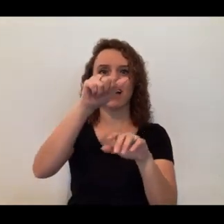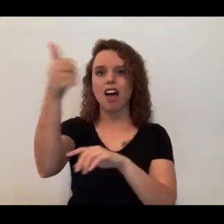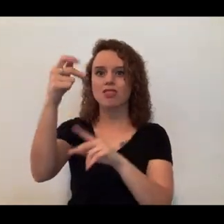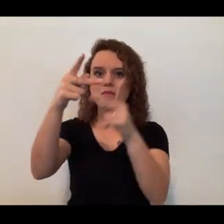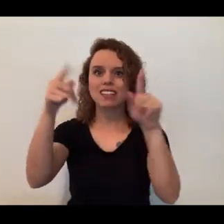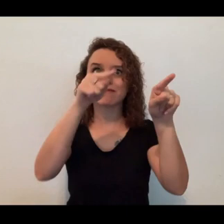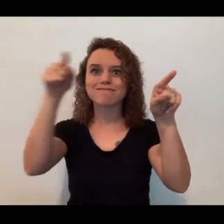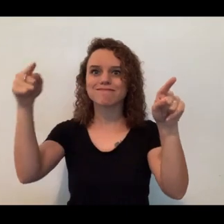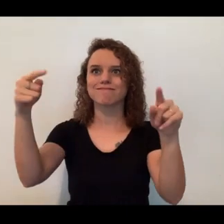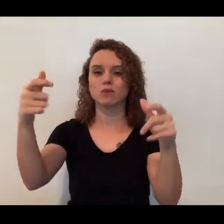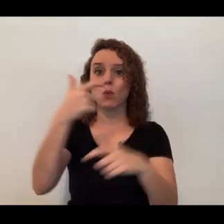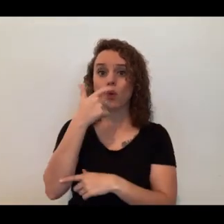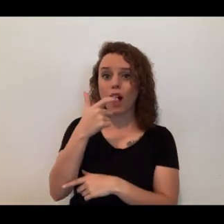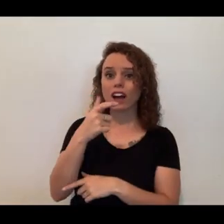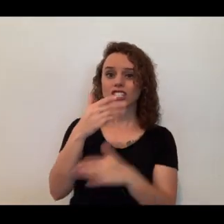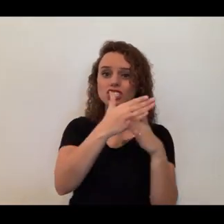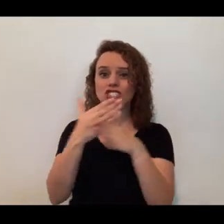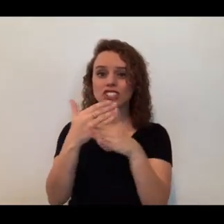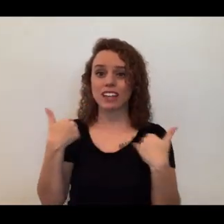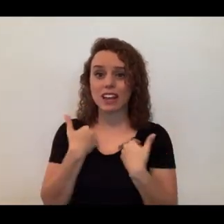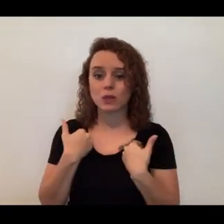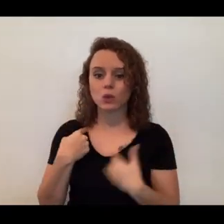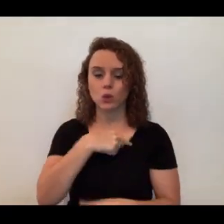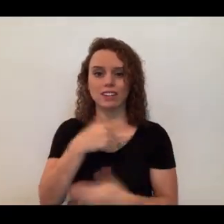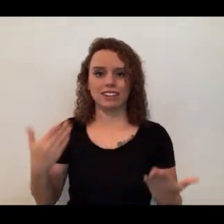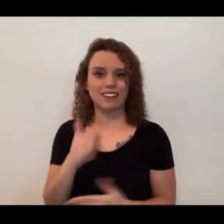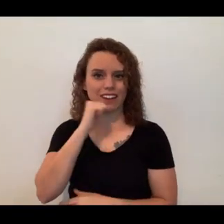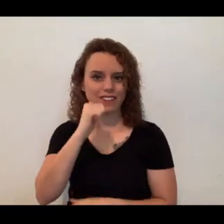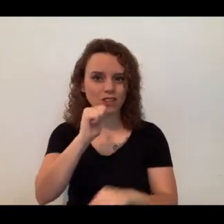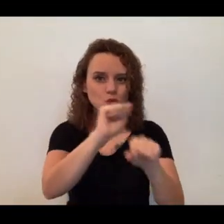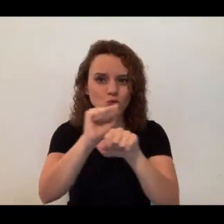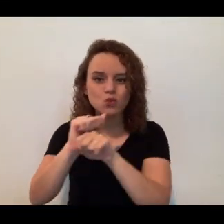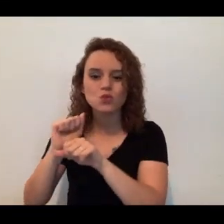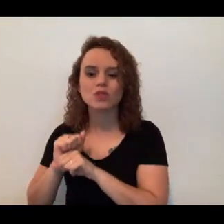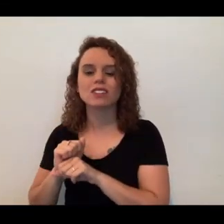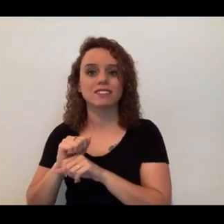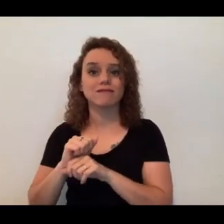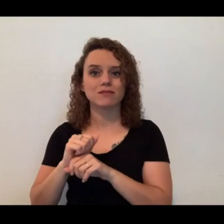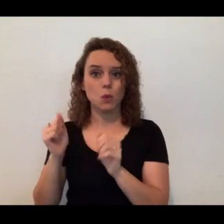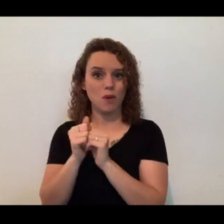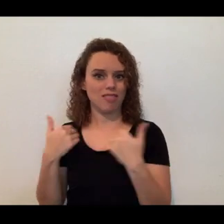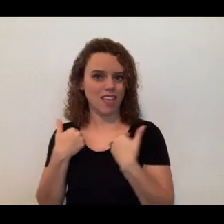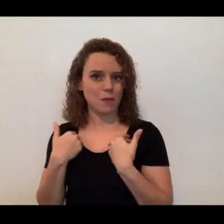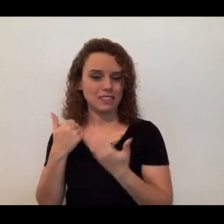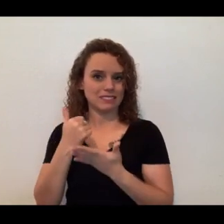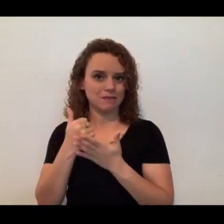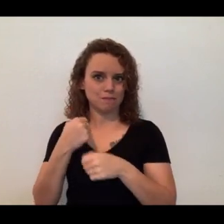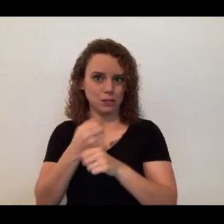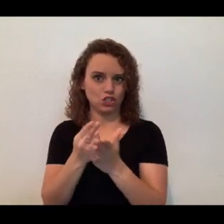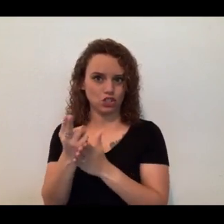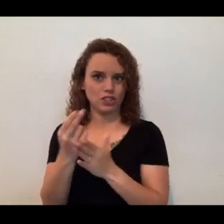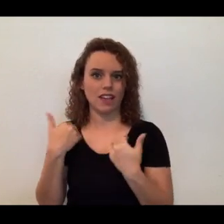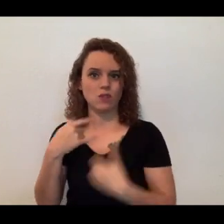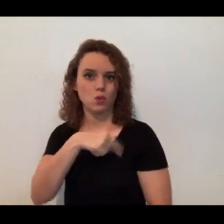with us. We're here working every day at the Cincinnati Zoo to make sure our animals are getting quality care, even through all of these weeks. So